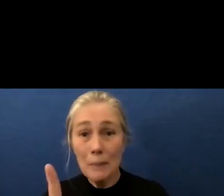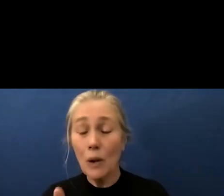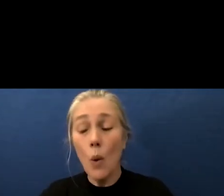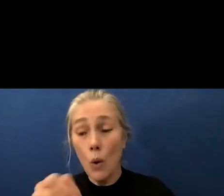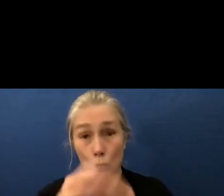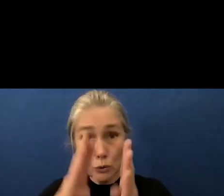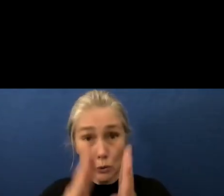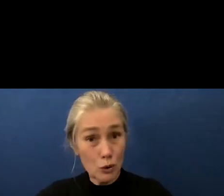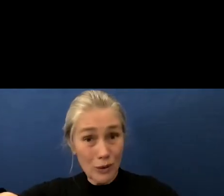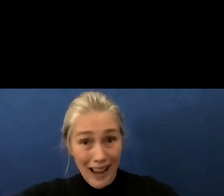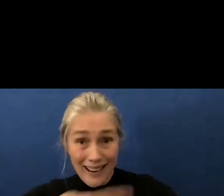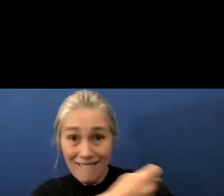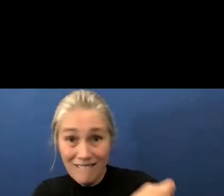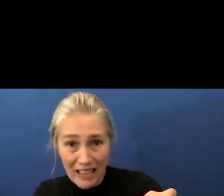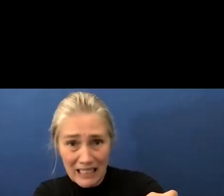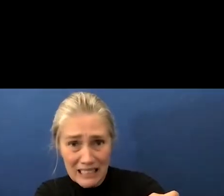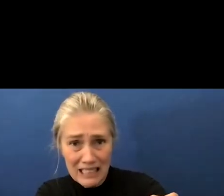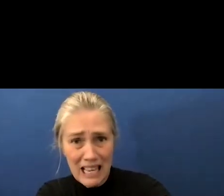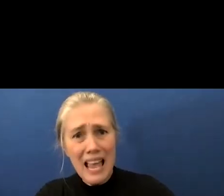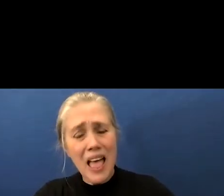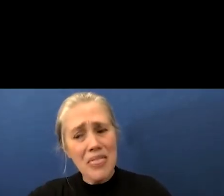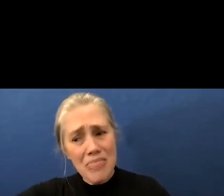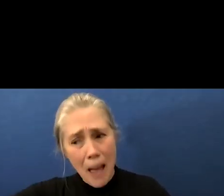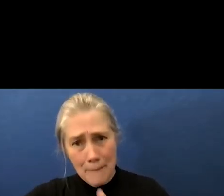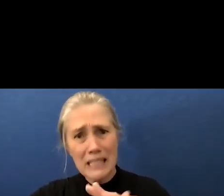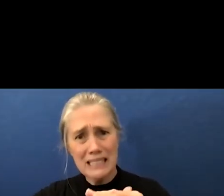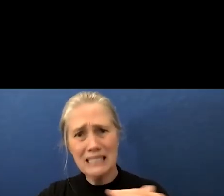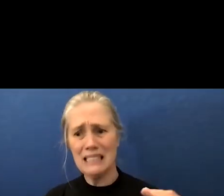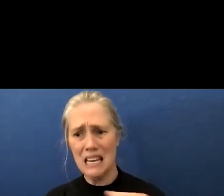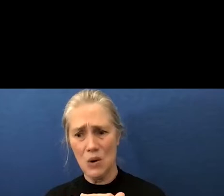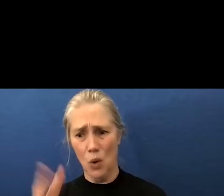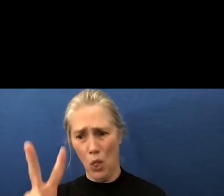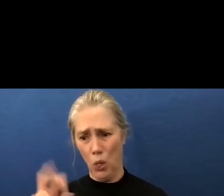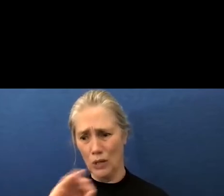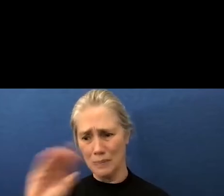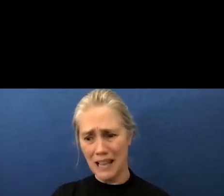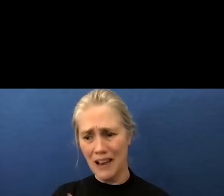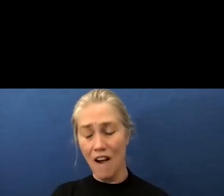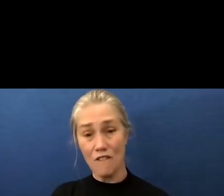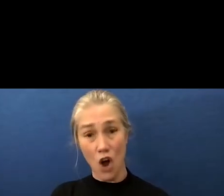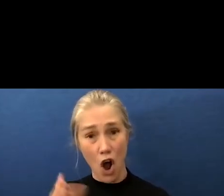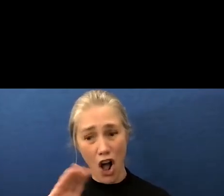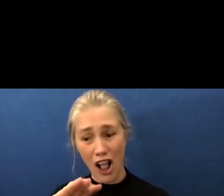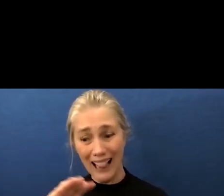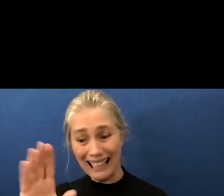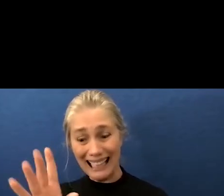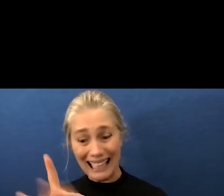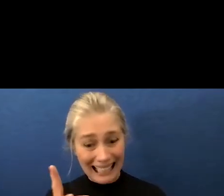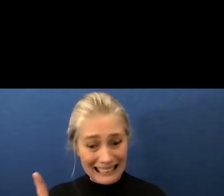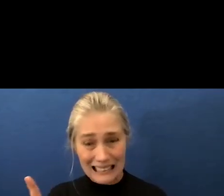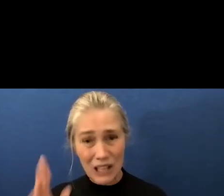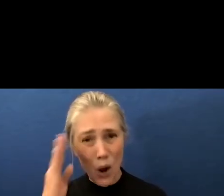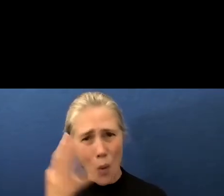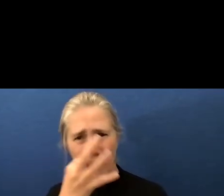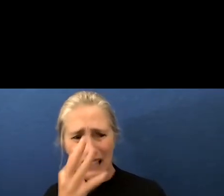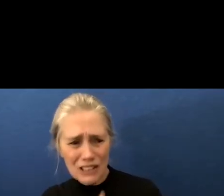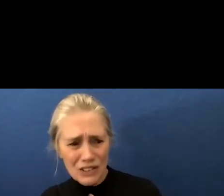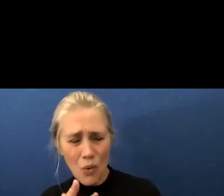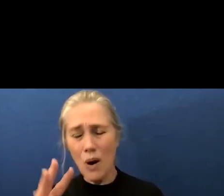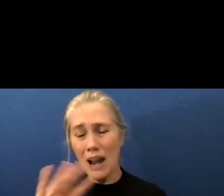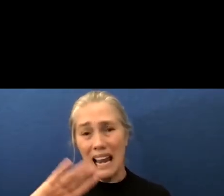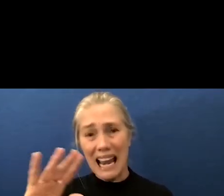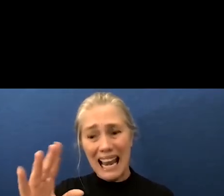and this will miss at least 30 of all potential cases why ignore all the cases amongst the vaccinated kids and staff